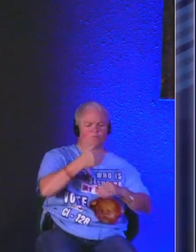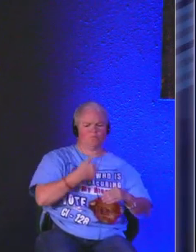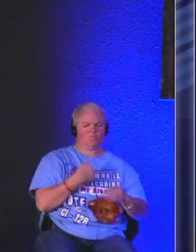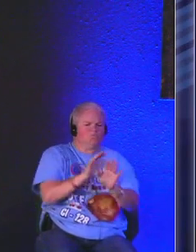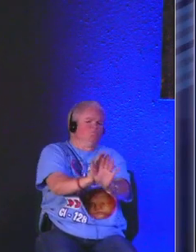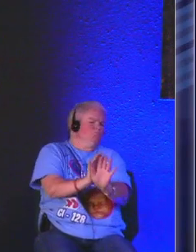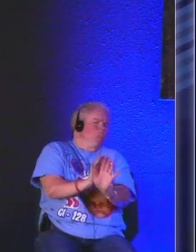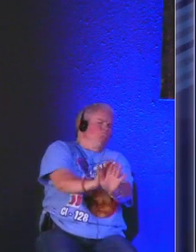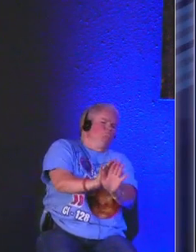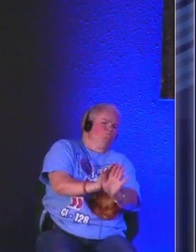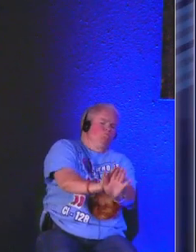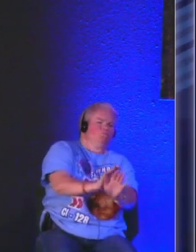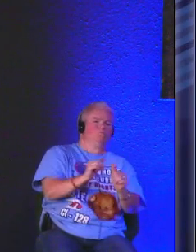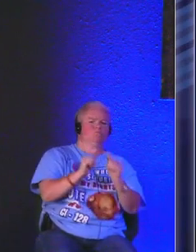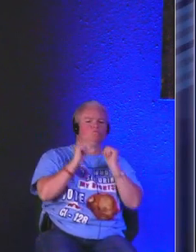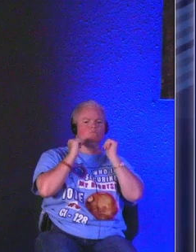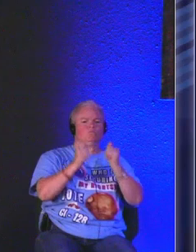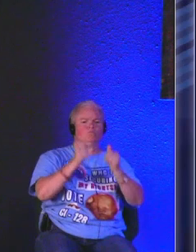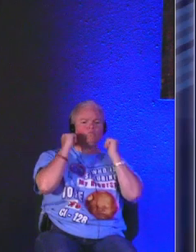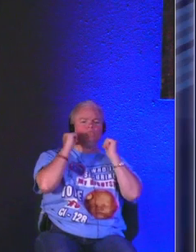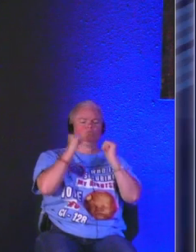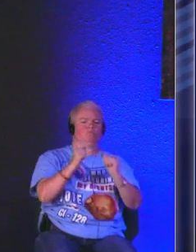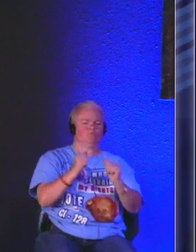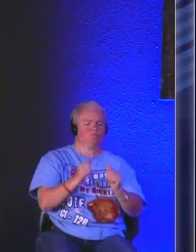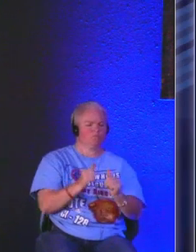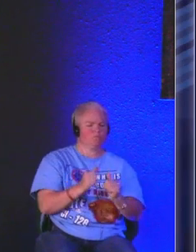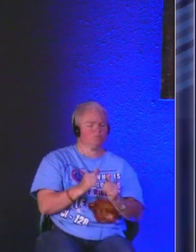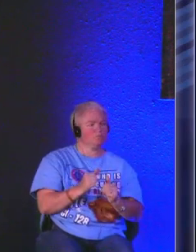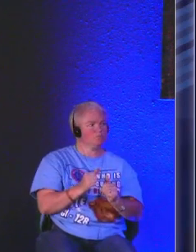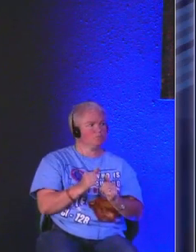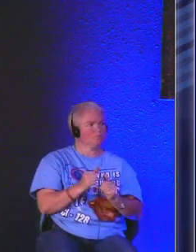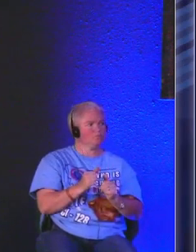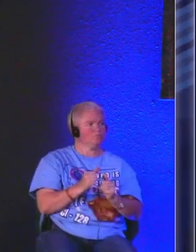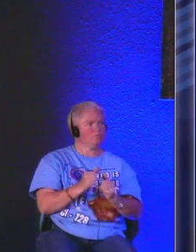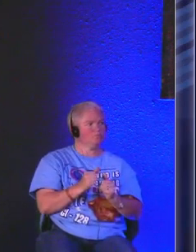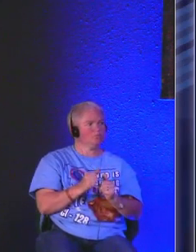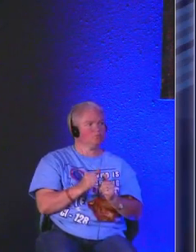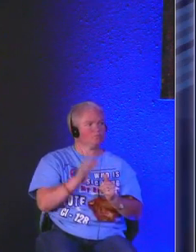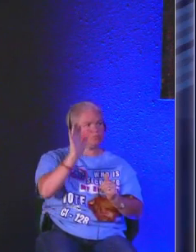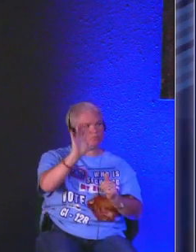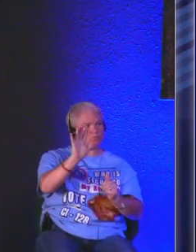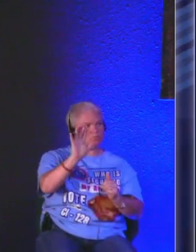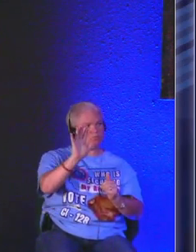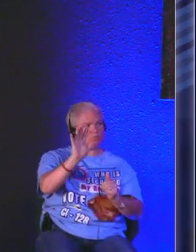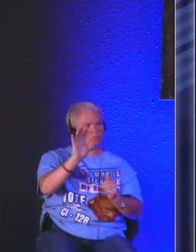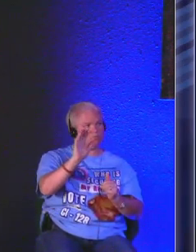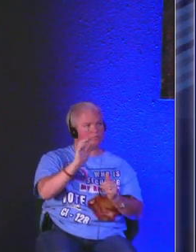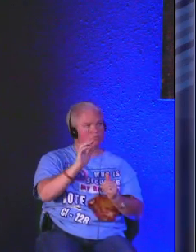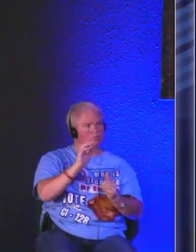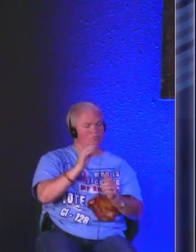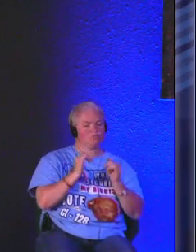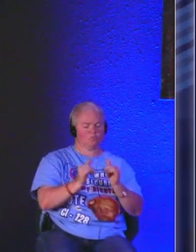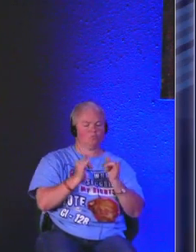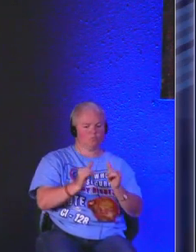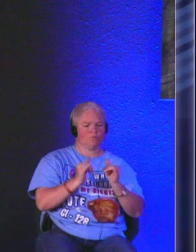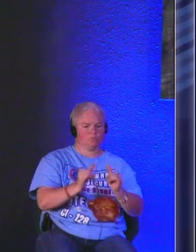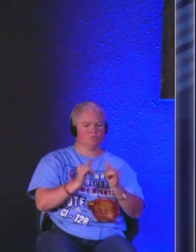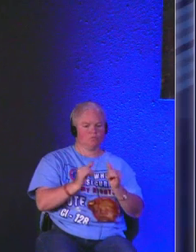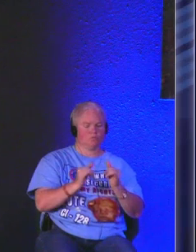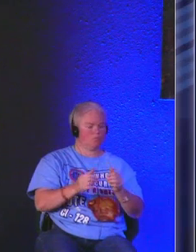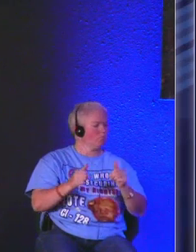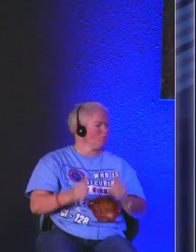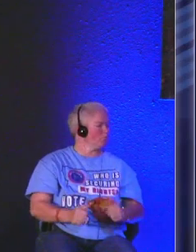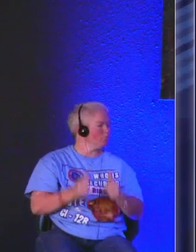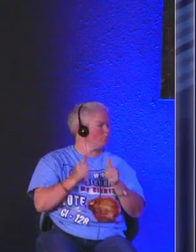resisted you and I ignored you and I wouldn't acknowledge who you were you were playing a part